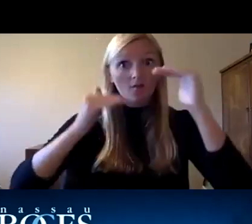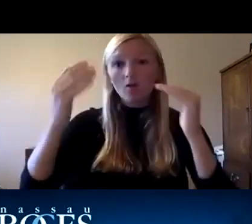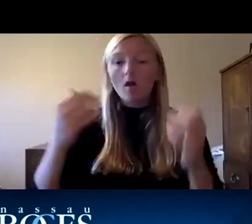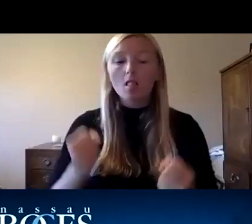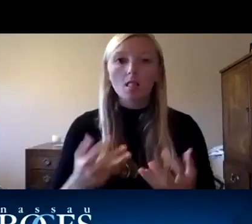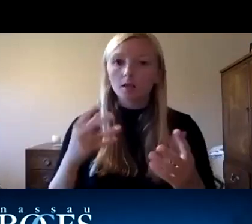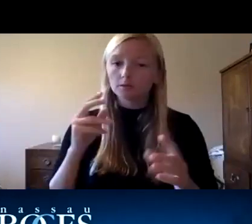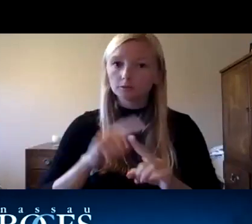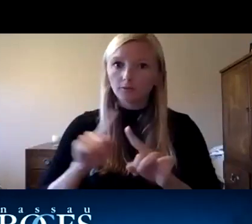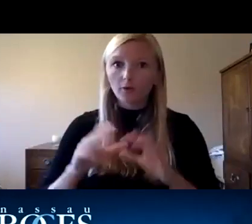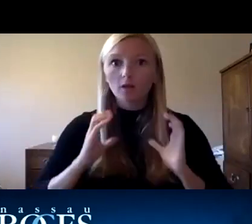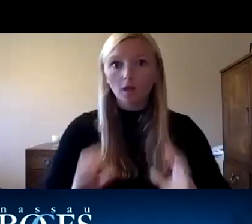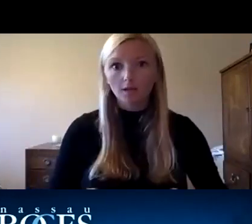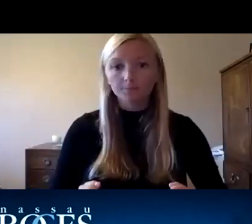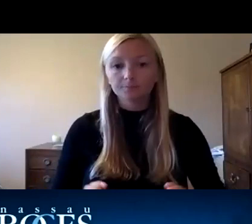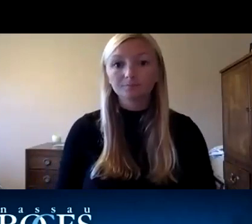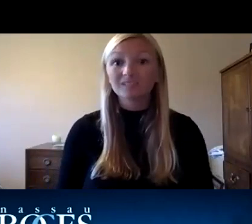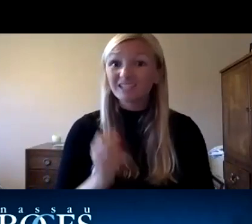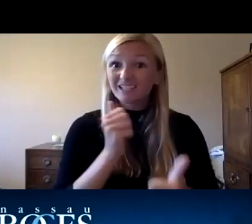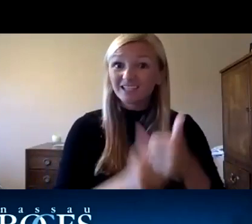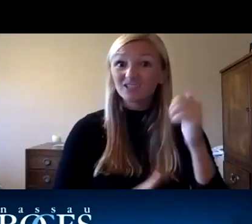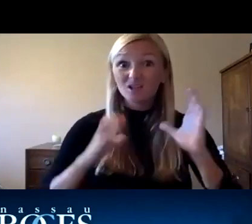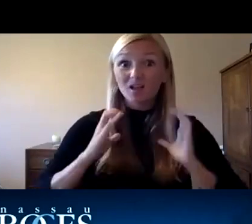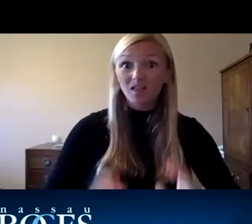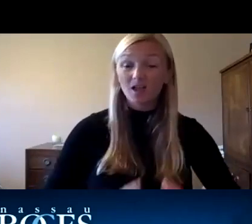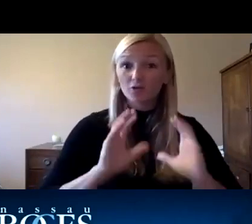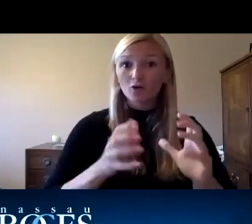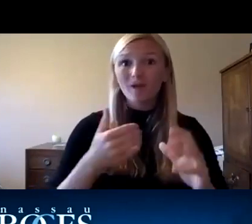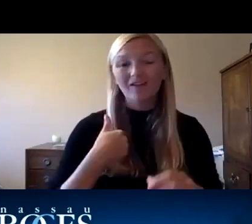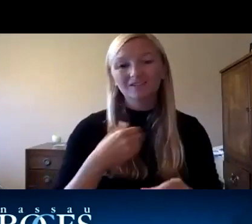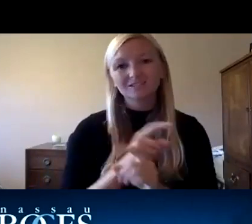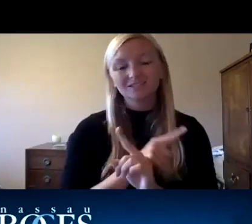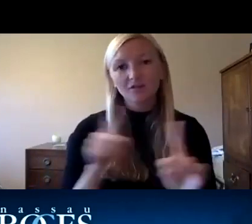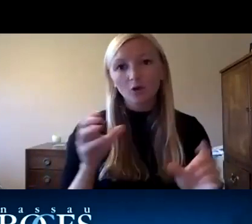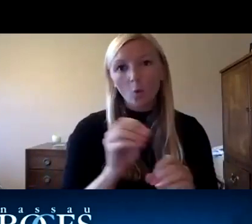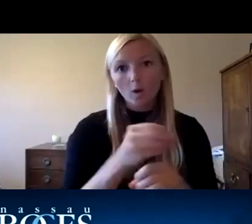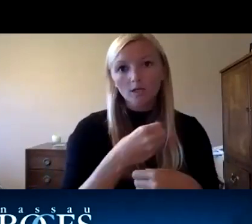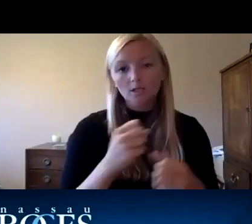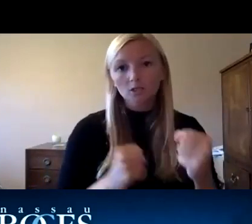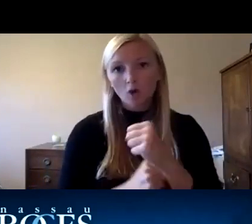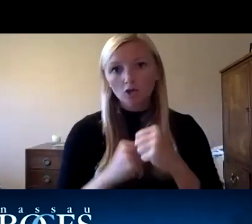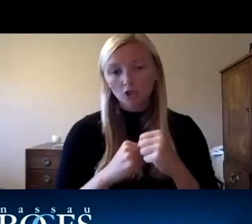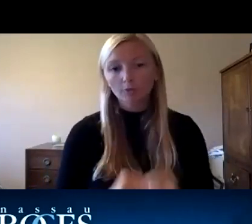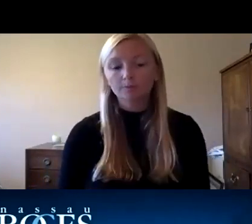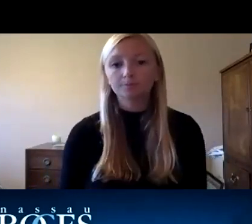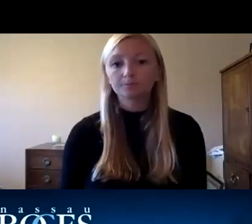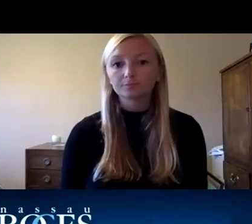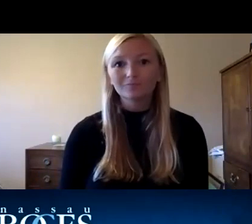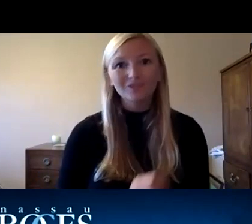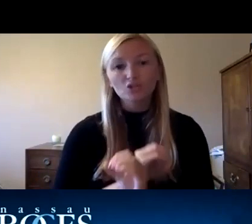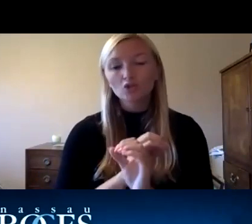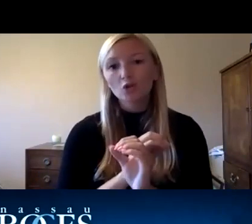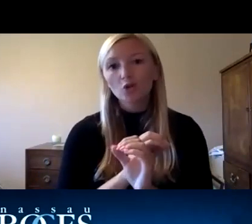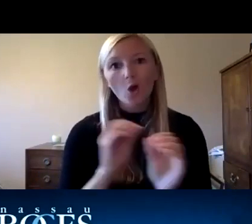groups and each client group has a different organization and a different structure so there is no one size